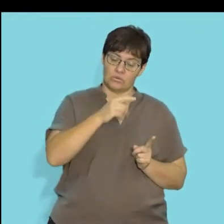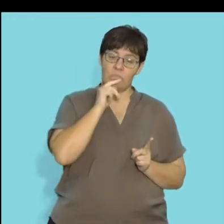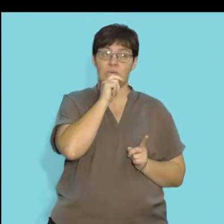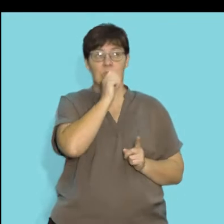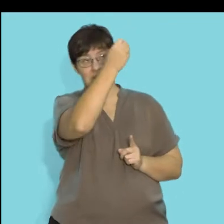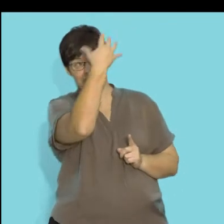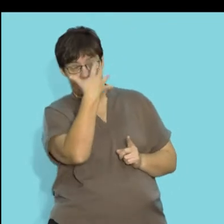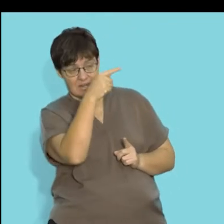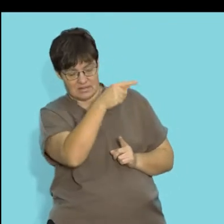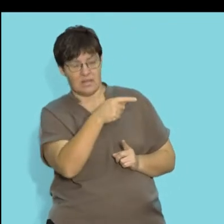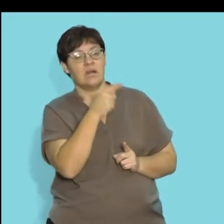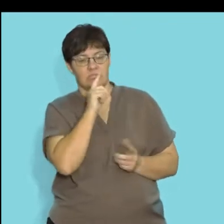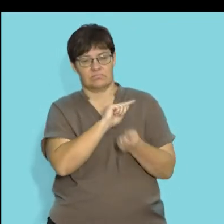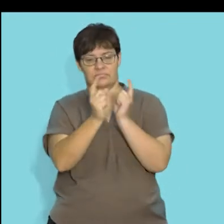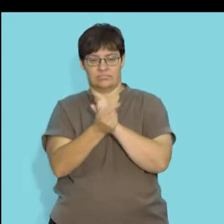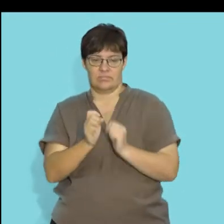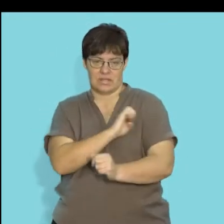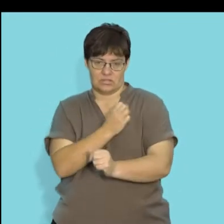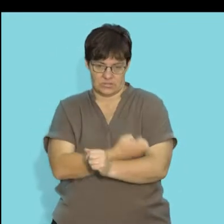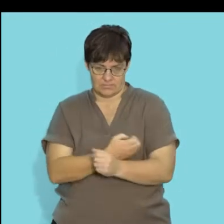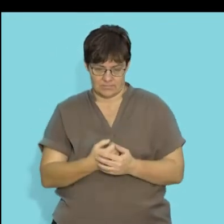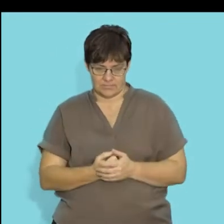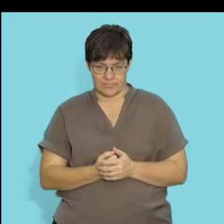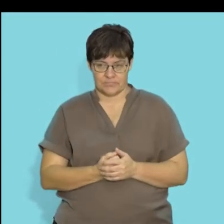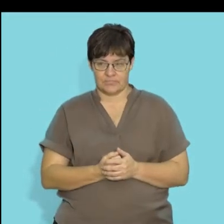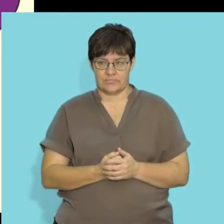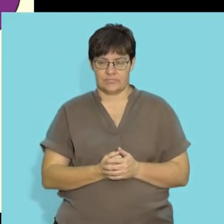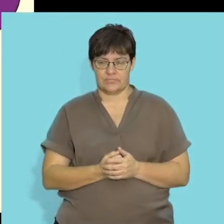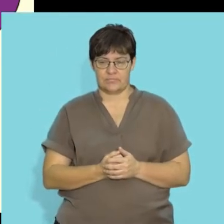photosynthetic, meaning those that are using light to produce energy.